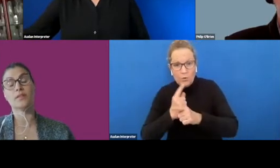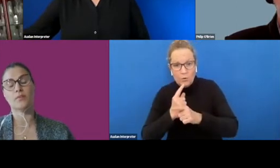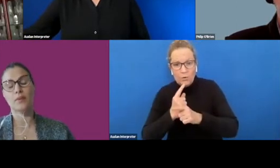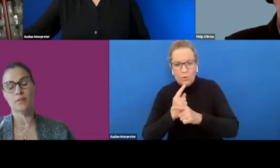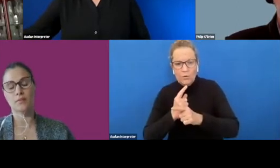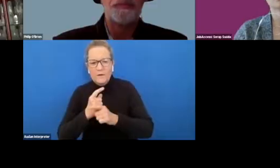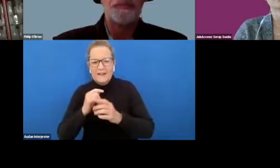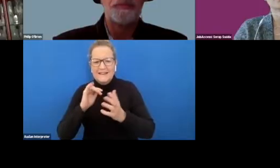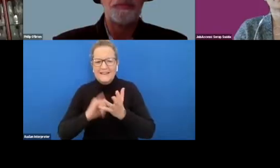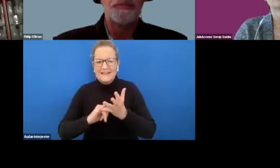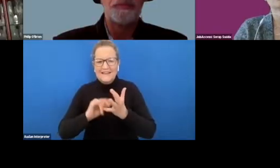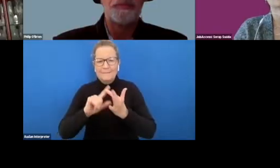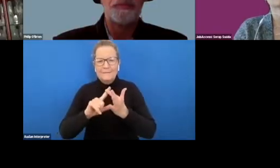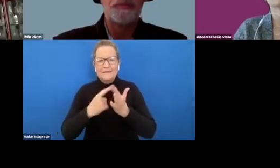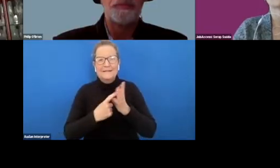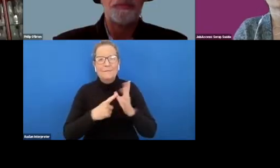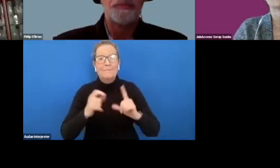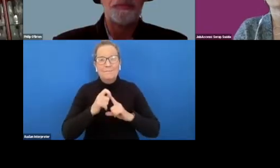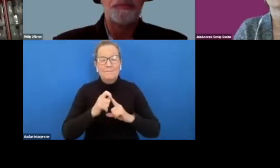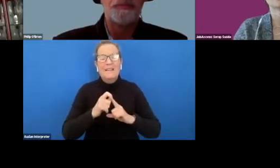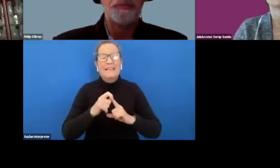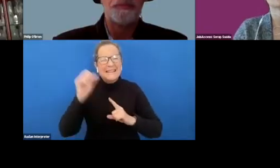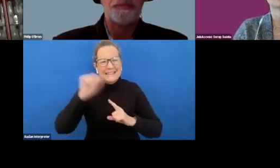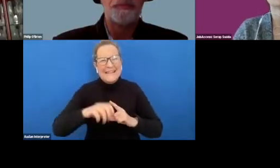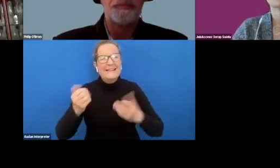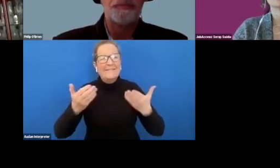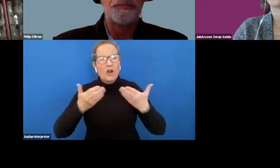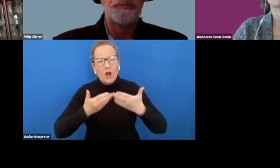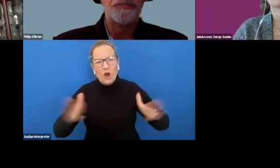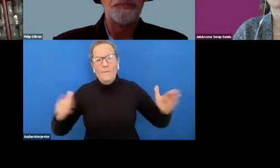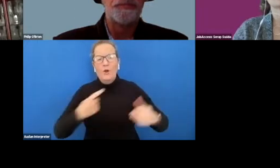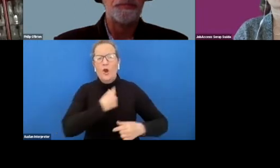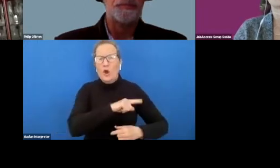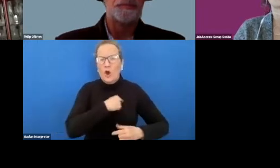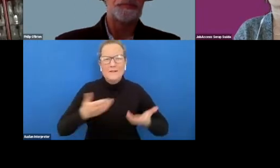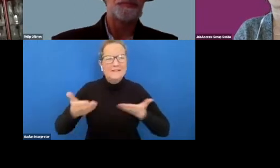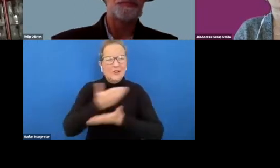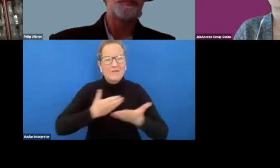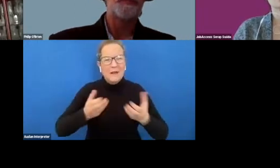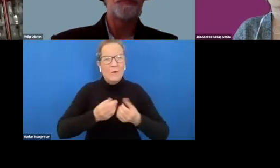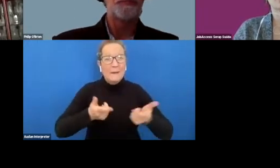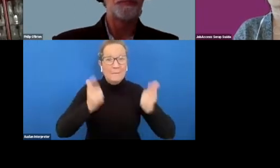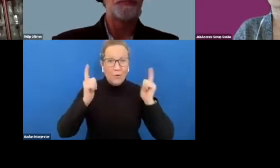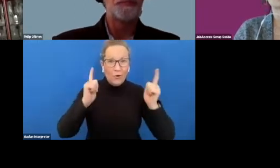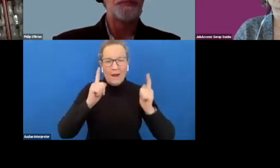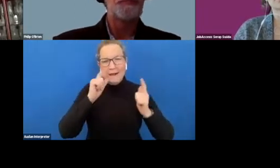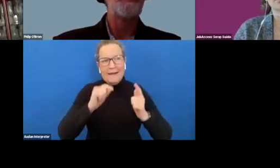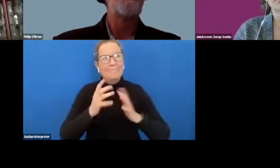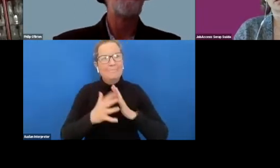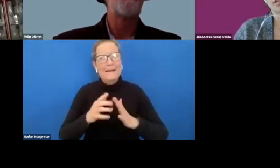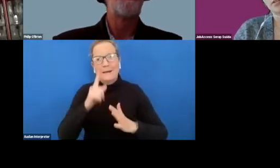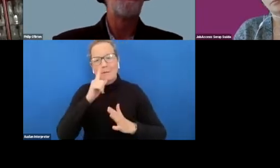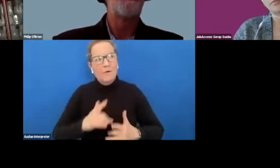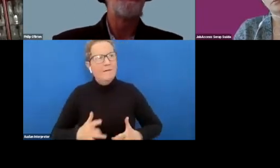this is on part of the employer having those open honest conversations with the employee can go a long way in making people um feel comfortable in